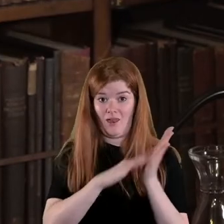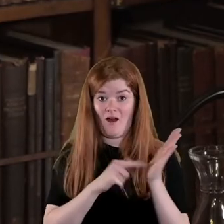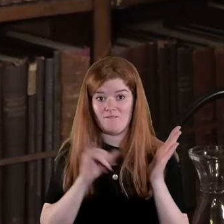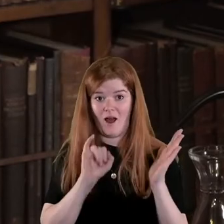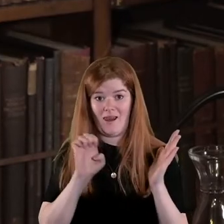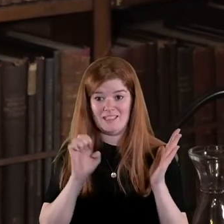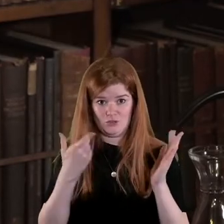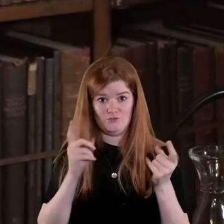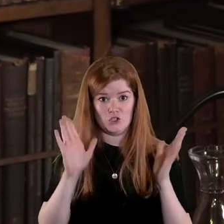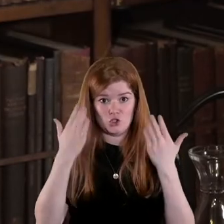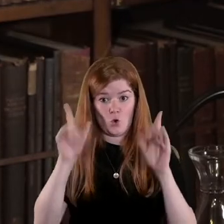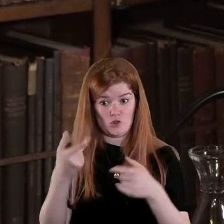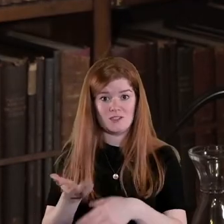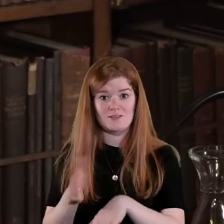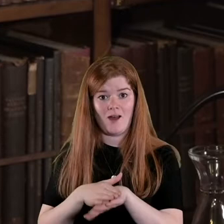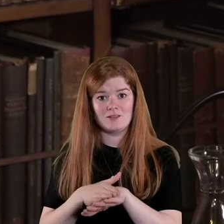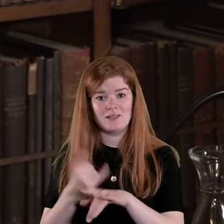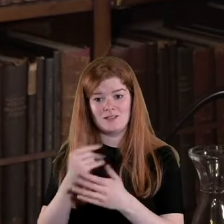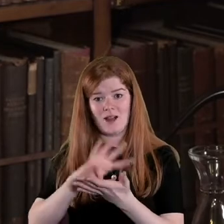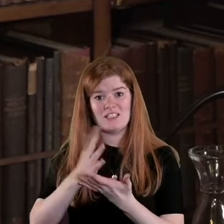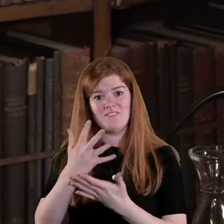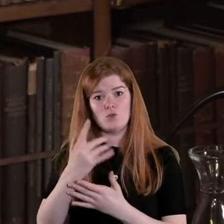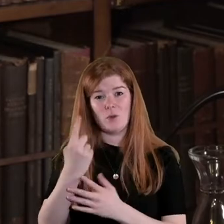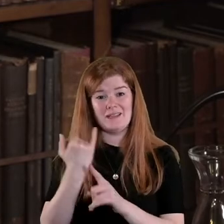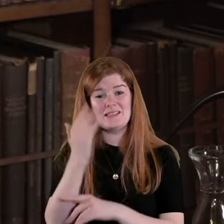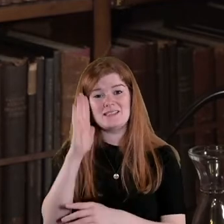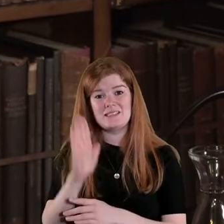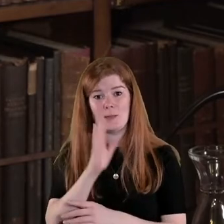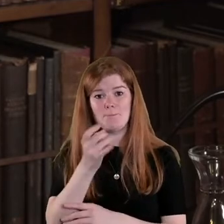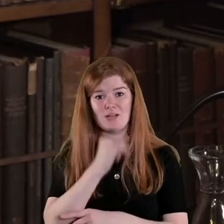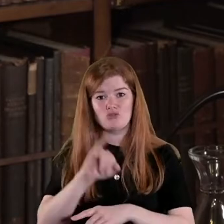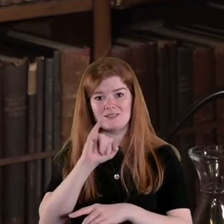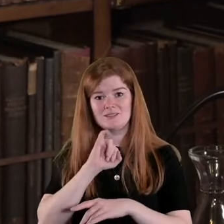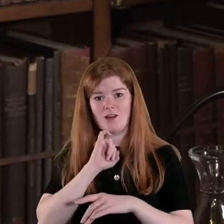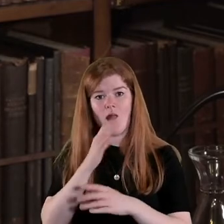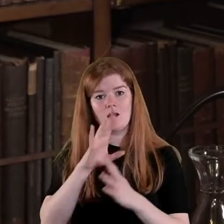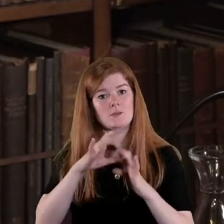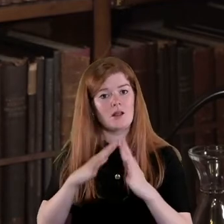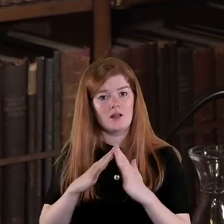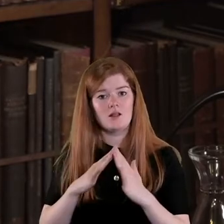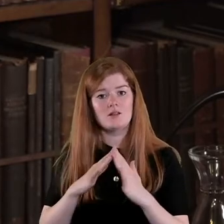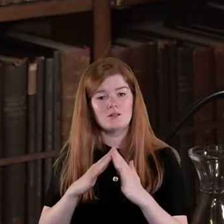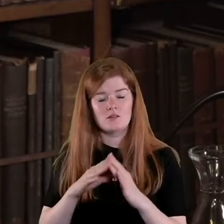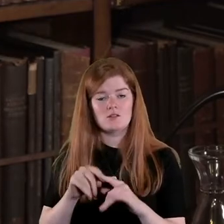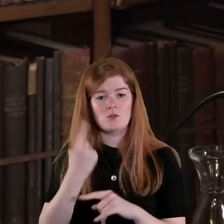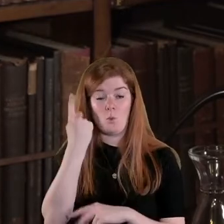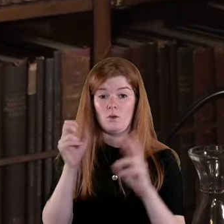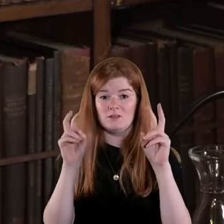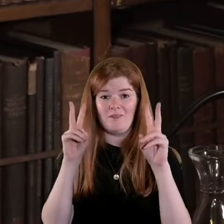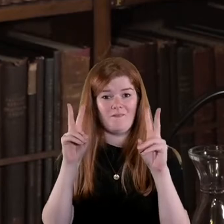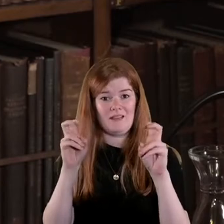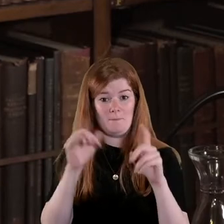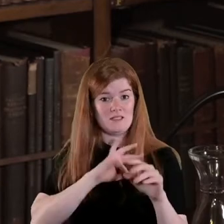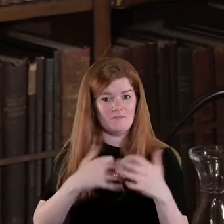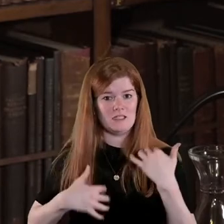shows that she died in 1951 in St. Patrick's Hospital and one of the themes that